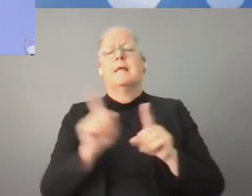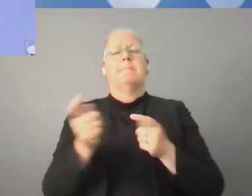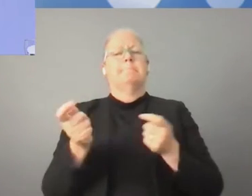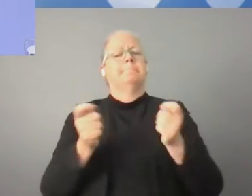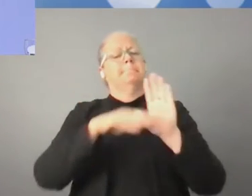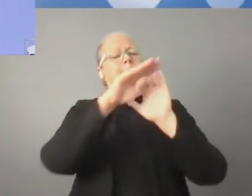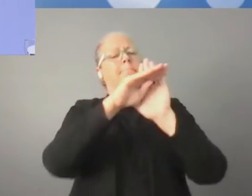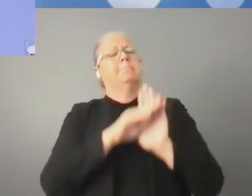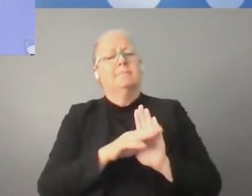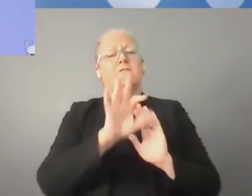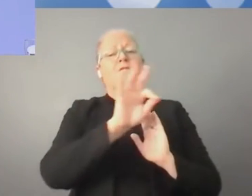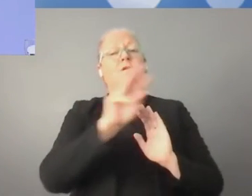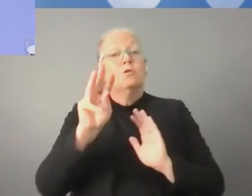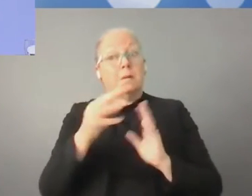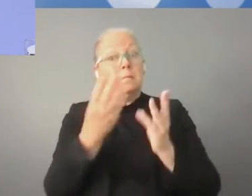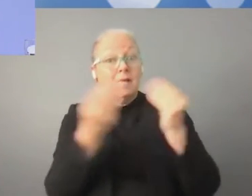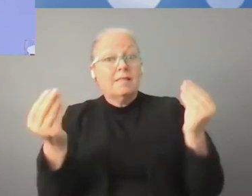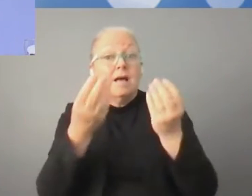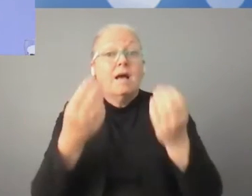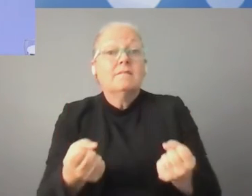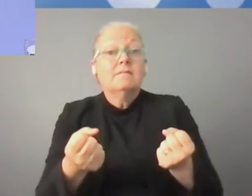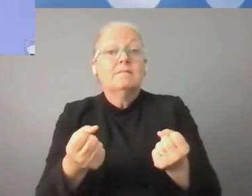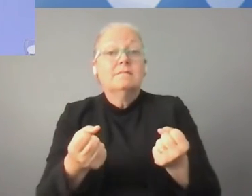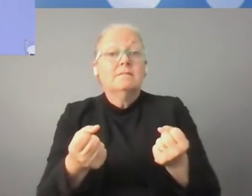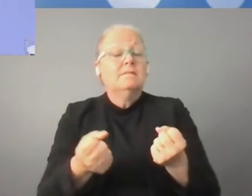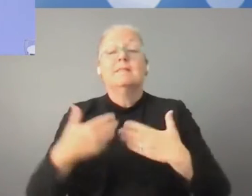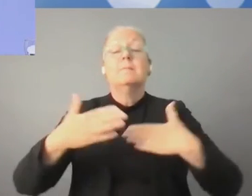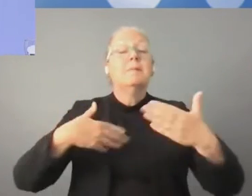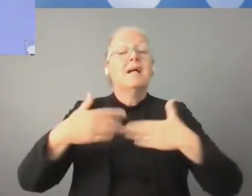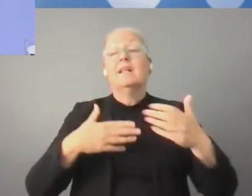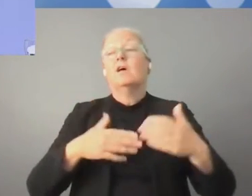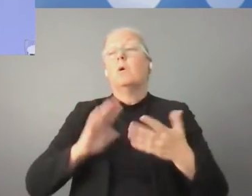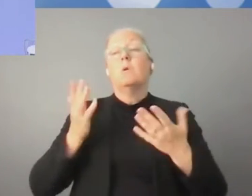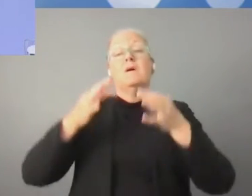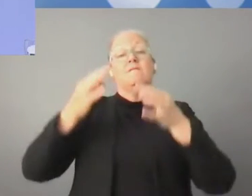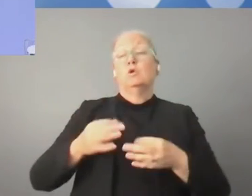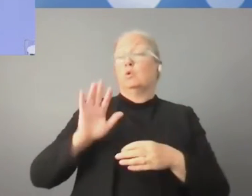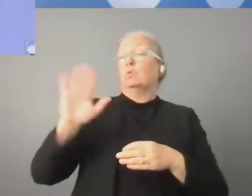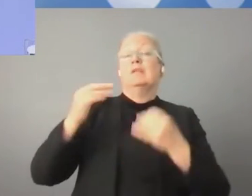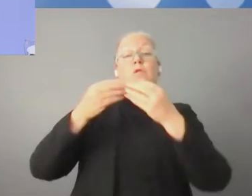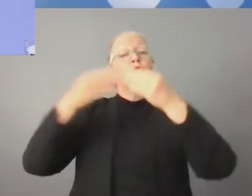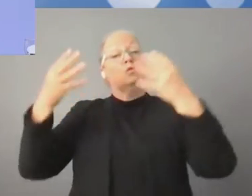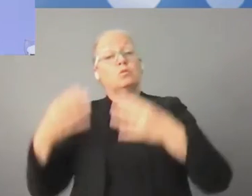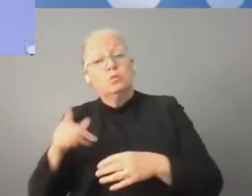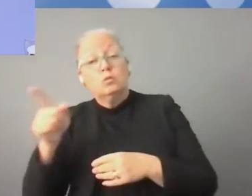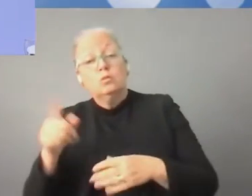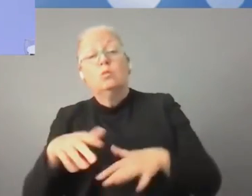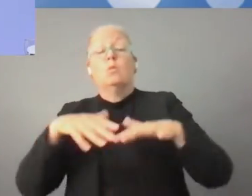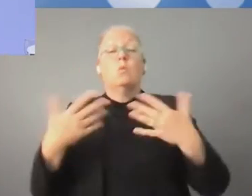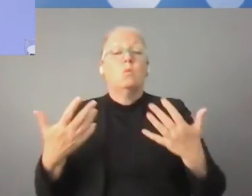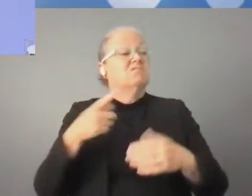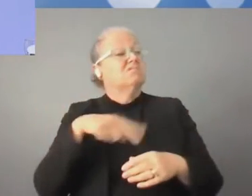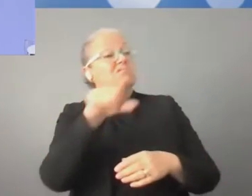exist, whether they are set by official institutions or in practice by private